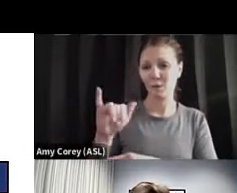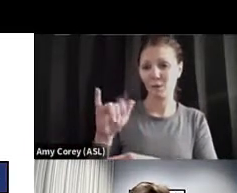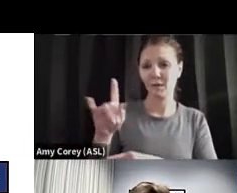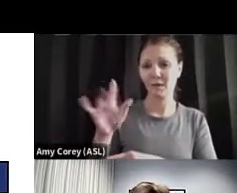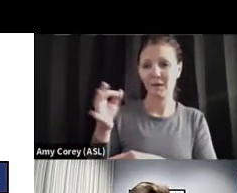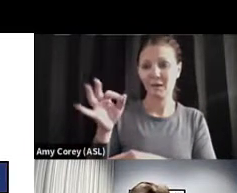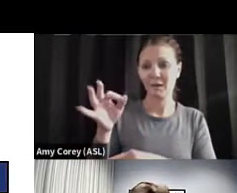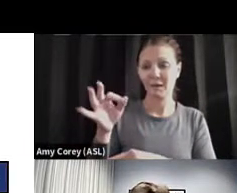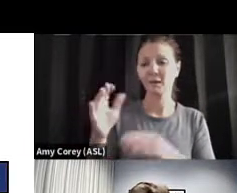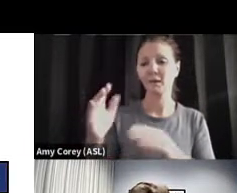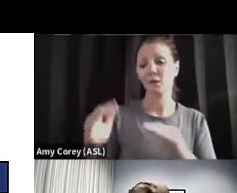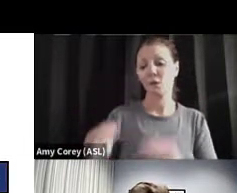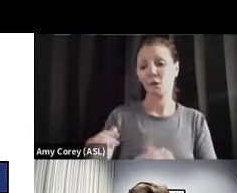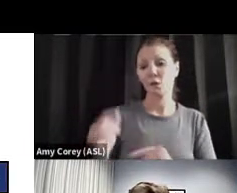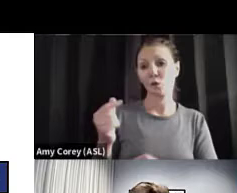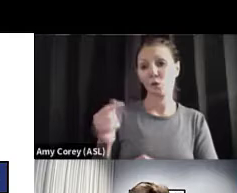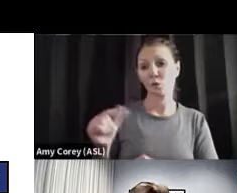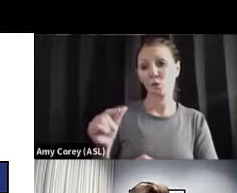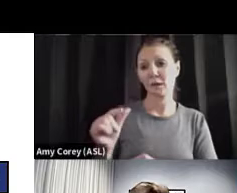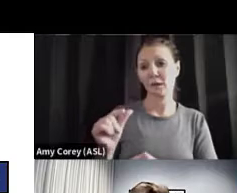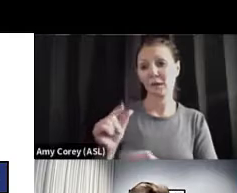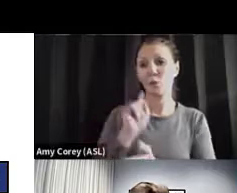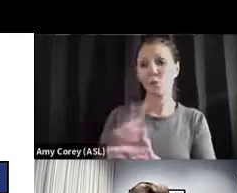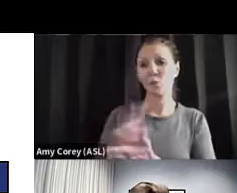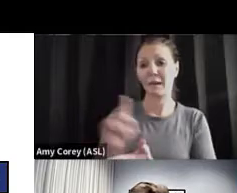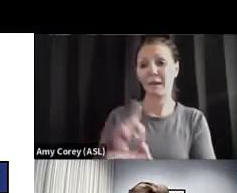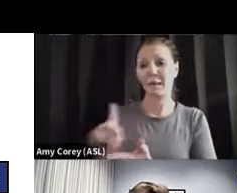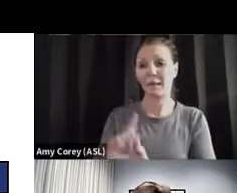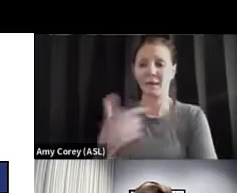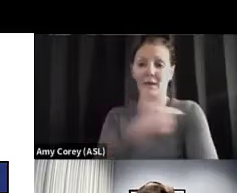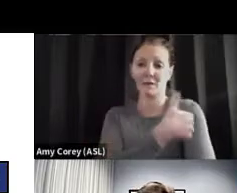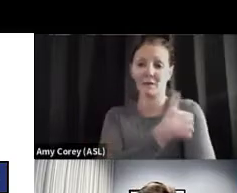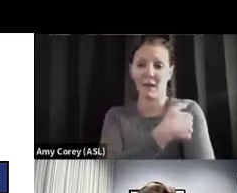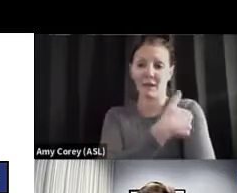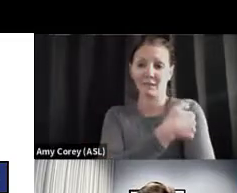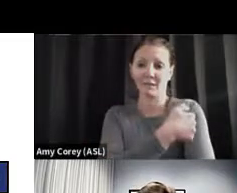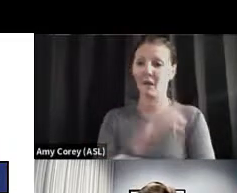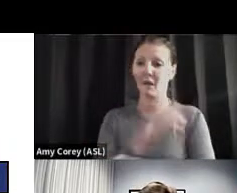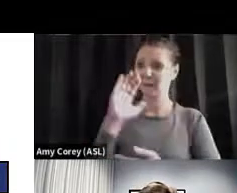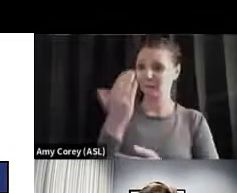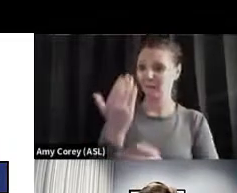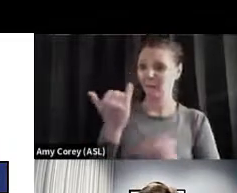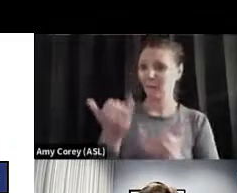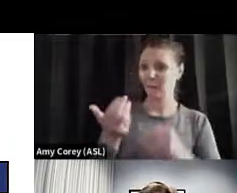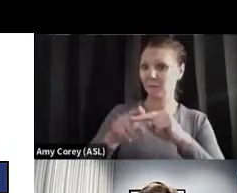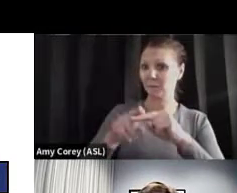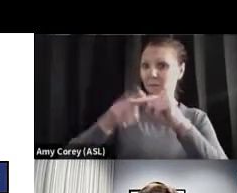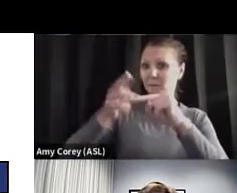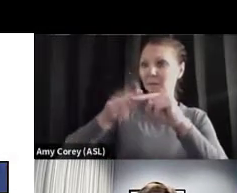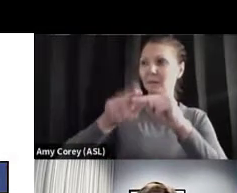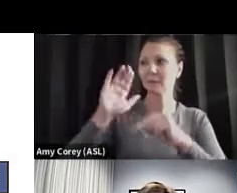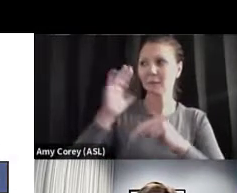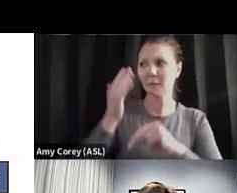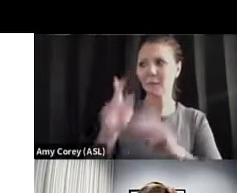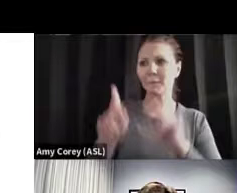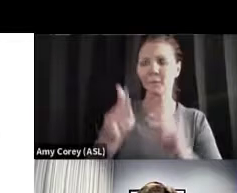weekly doses of vaccines. So it looks like there's a pickup. People are beginning to pay more attention with the number of vaccines that are being here.